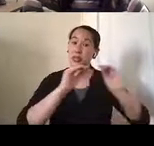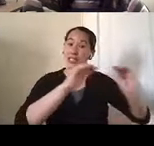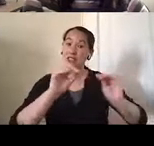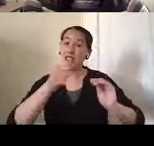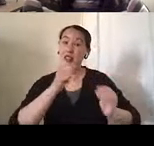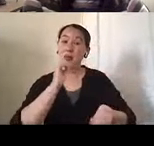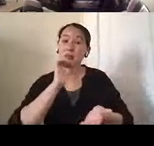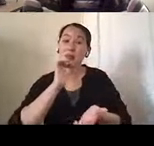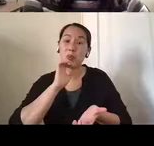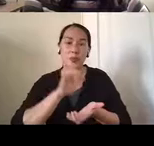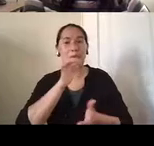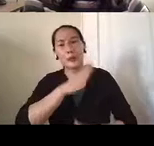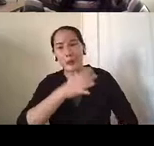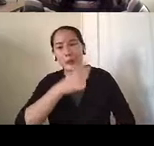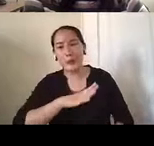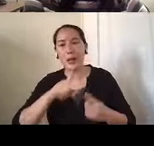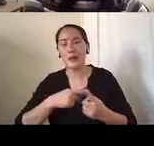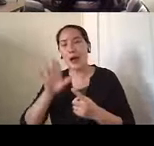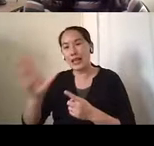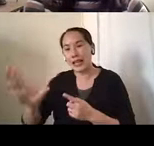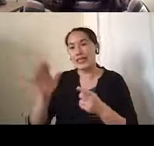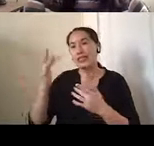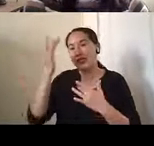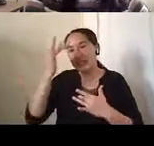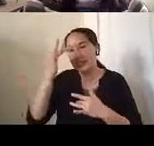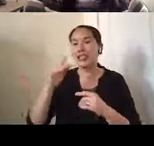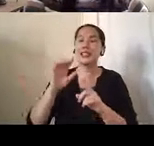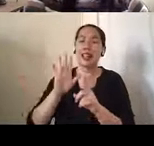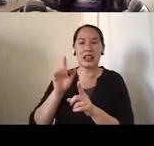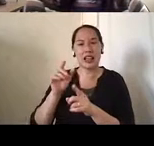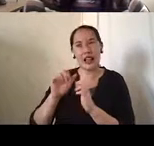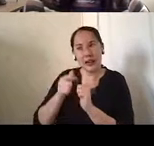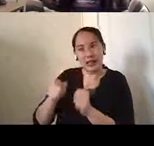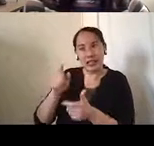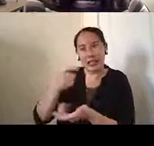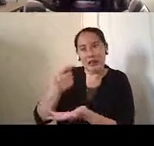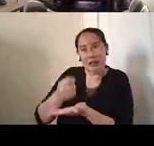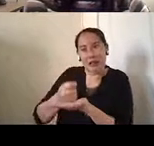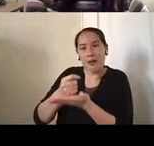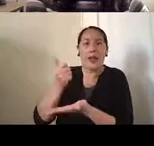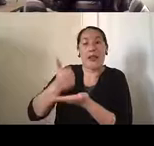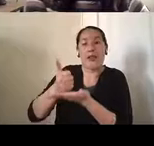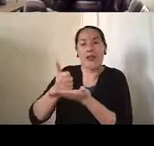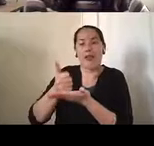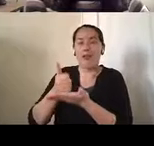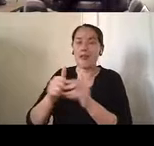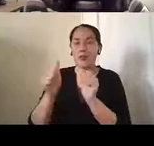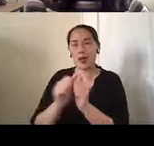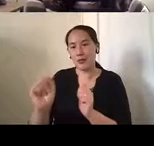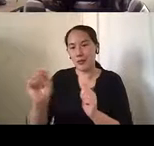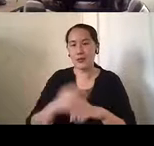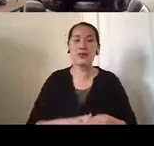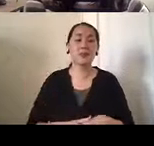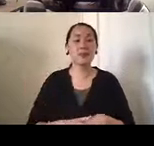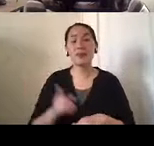his disease and how he needed help with toileting. Um, he was sometimes resistant to taking pills and he would